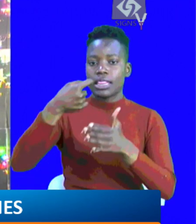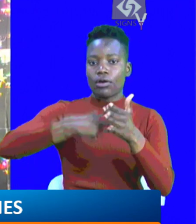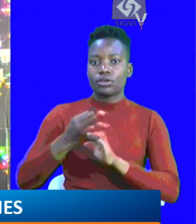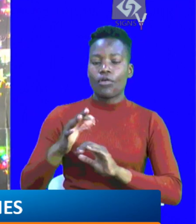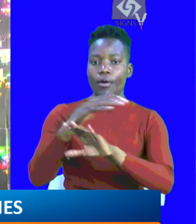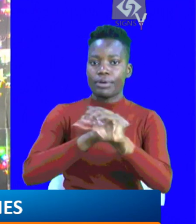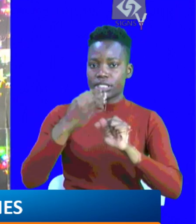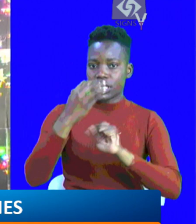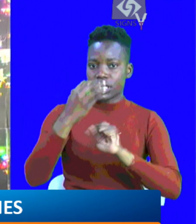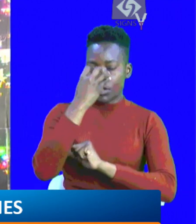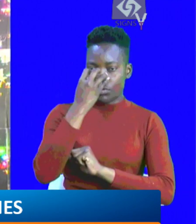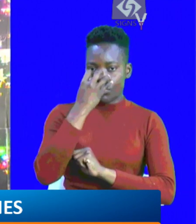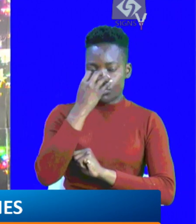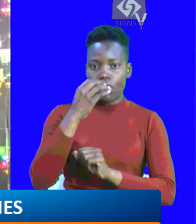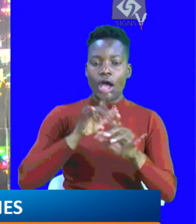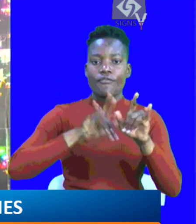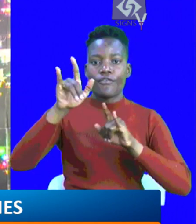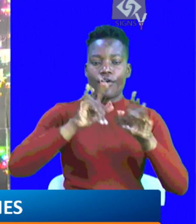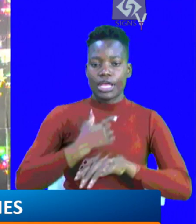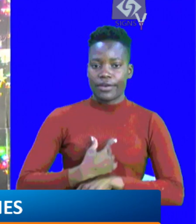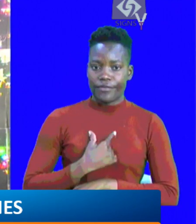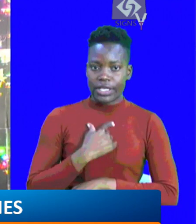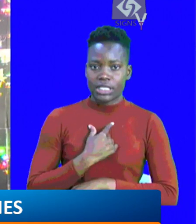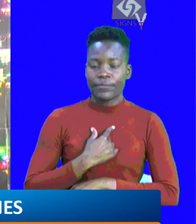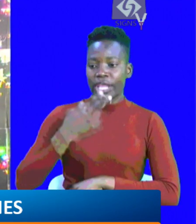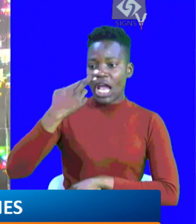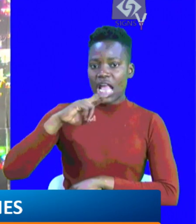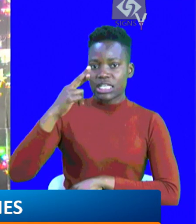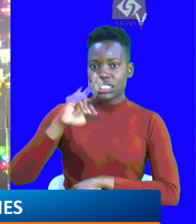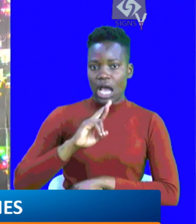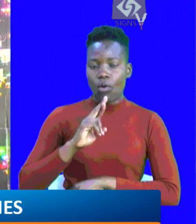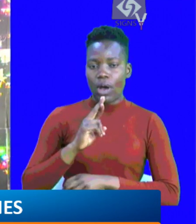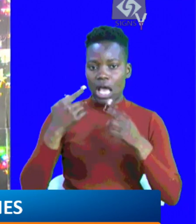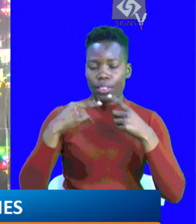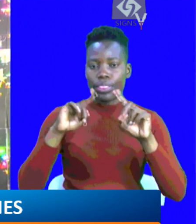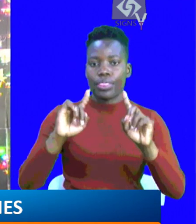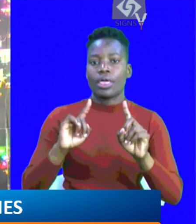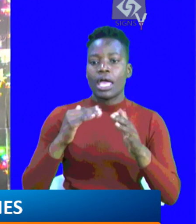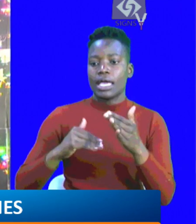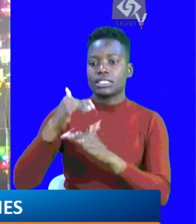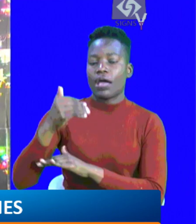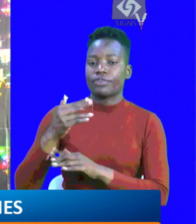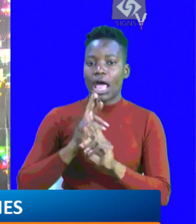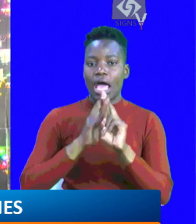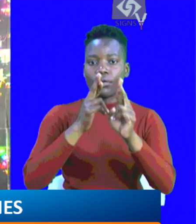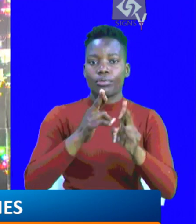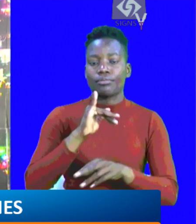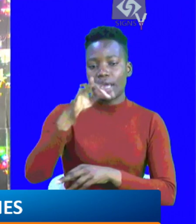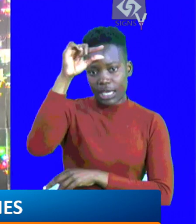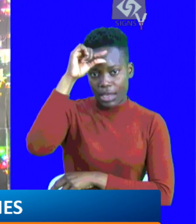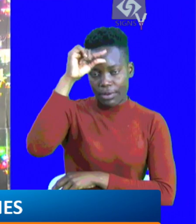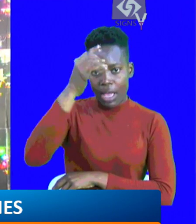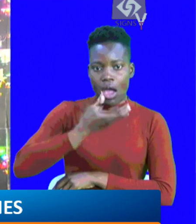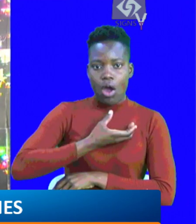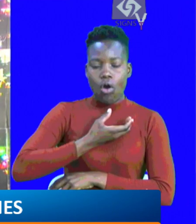the cost of President William Ruto's foreign visits. Gashagwa's outburst comes in the wake of a report by